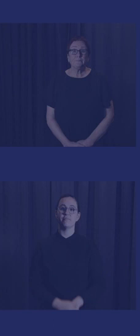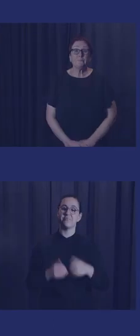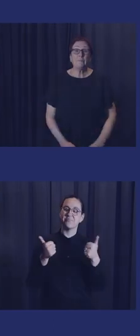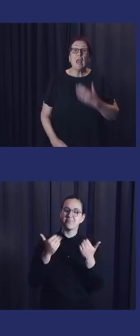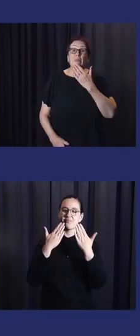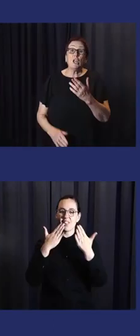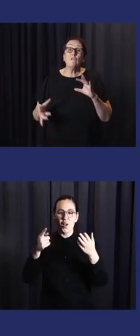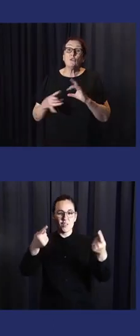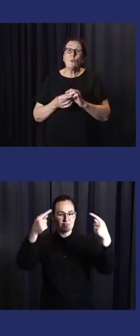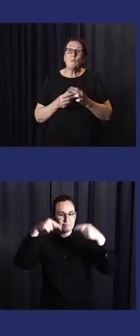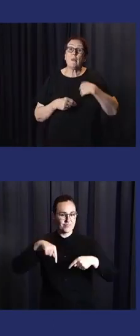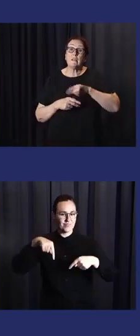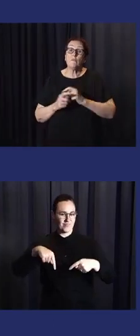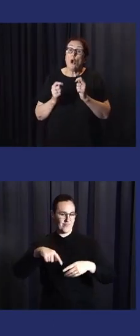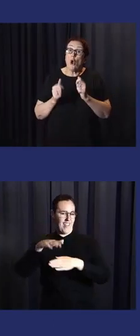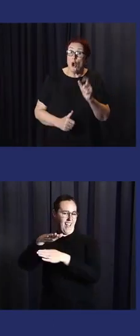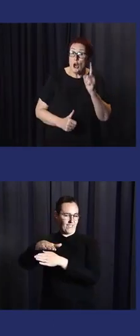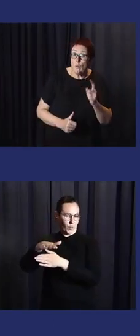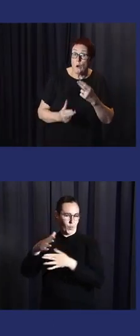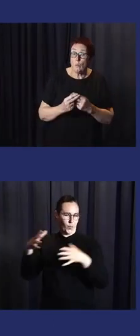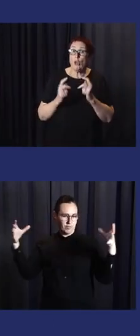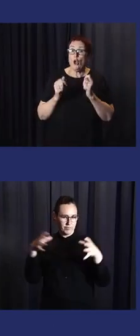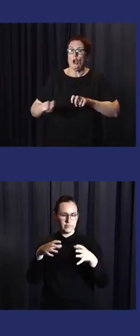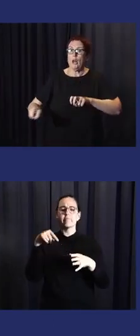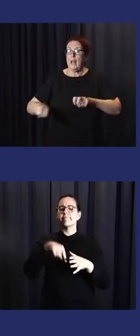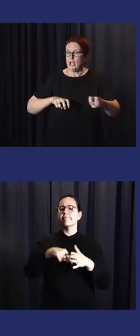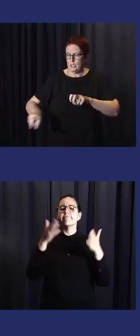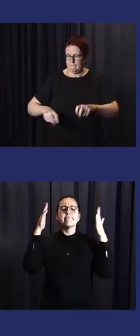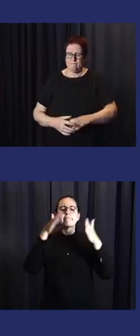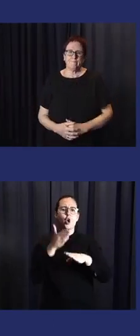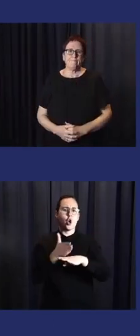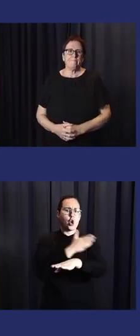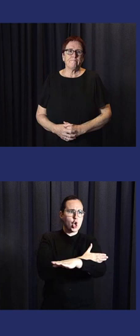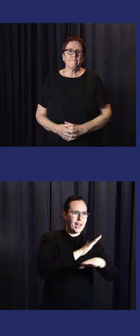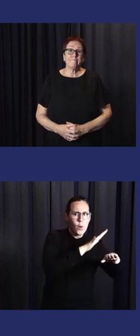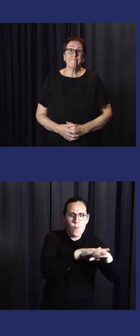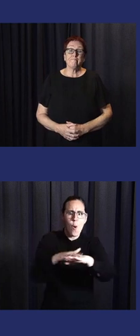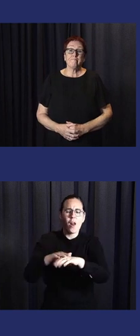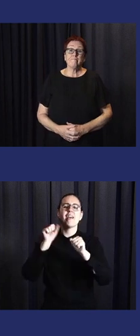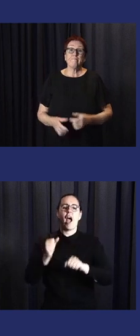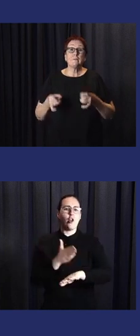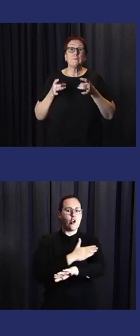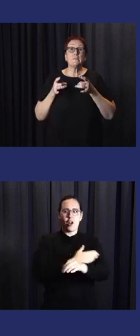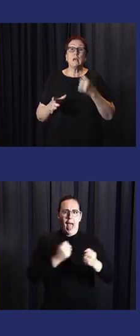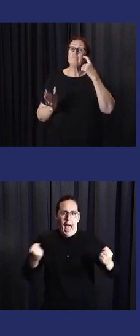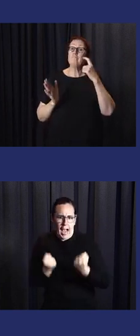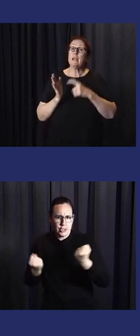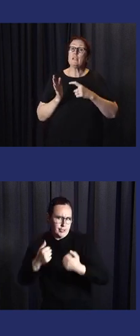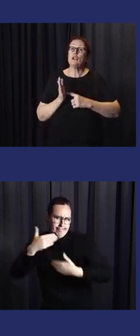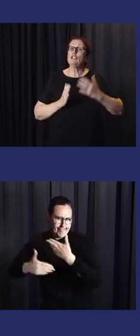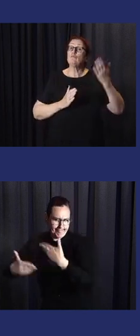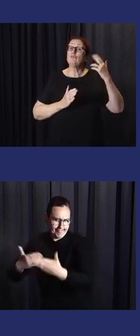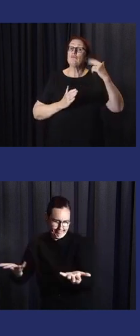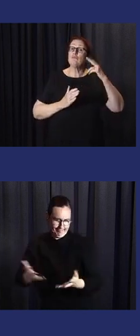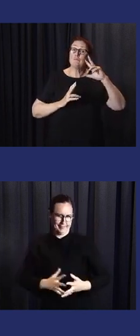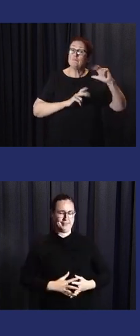Thank you everyone for joining us this afternoon for this session, Early Warning, Early Action, Reducing Disaster, Deaths and Losses, part of Pillar